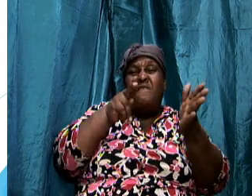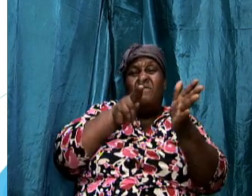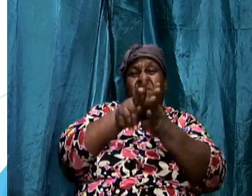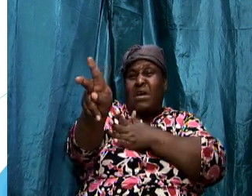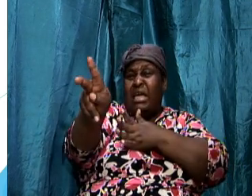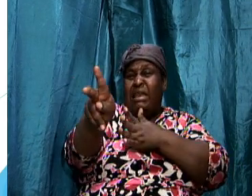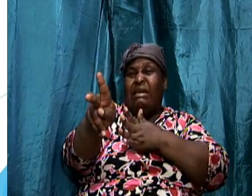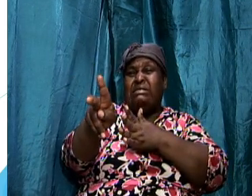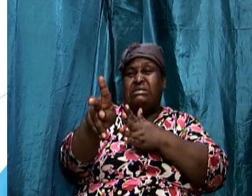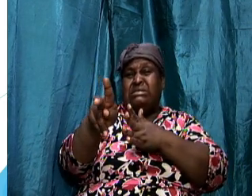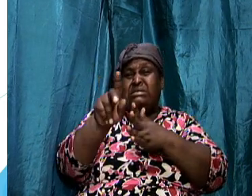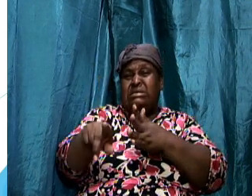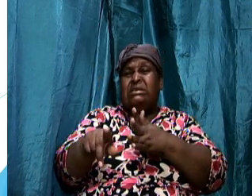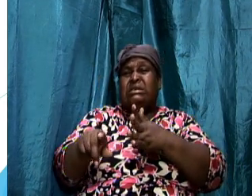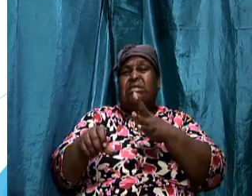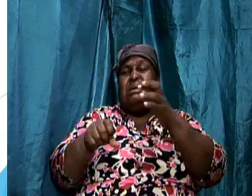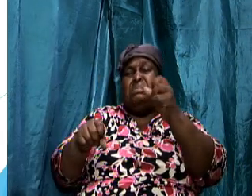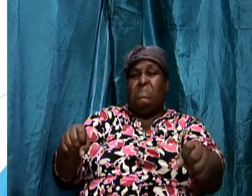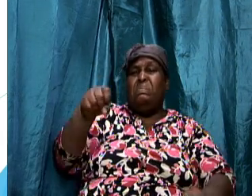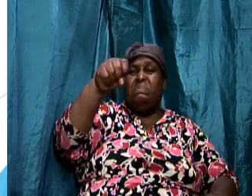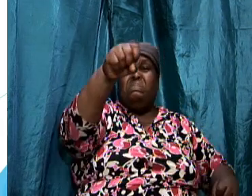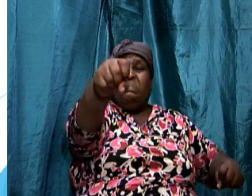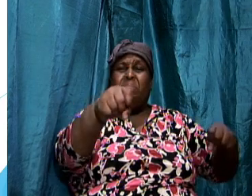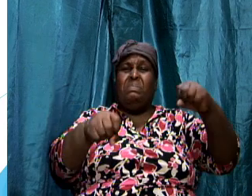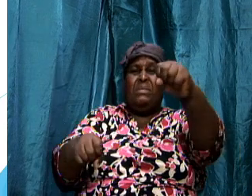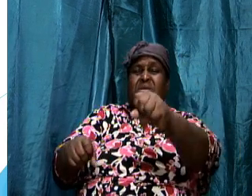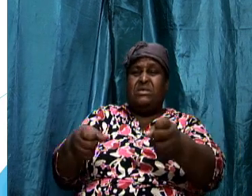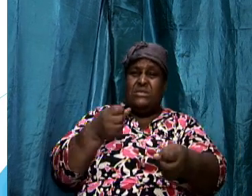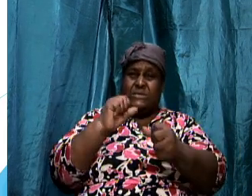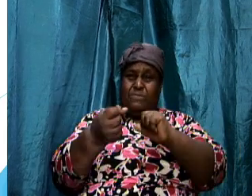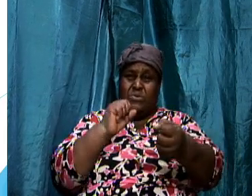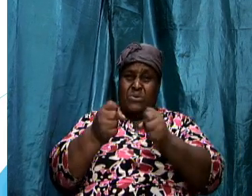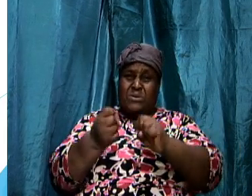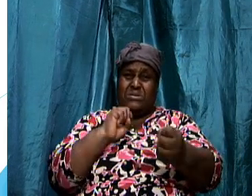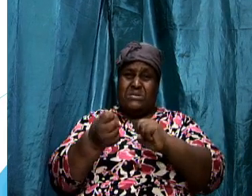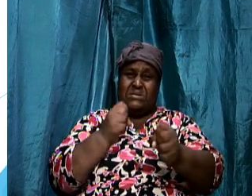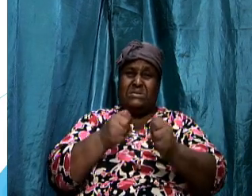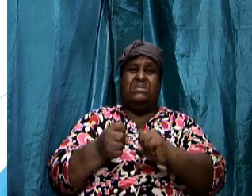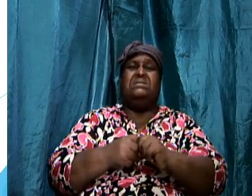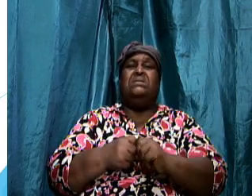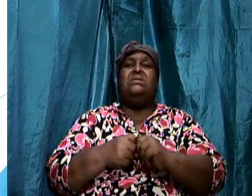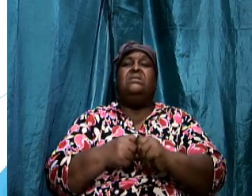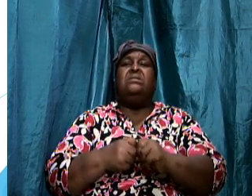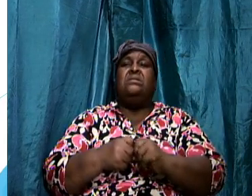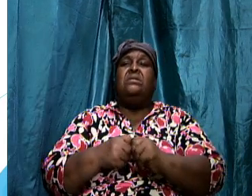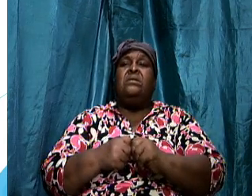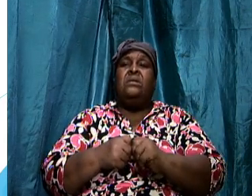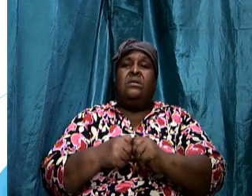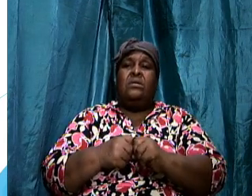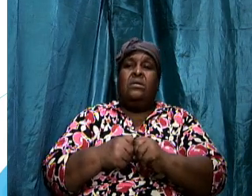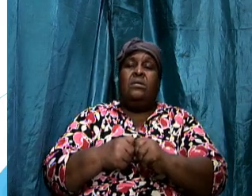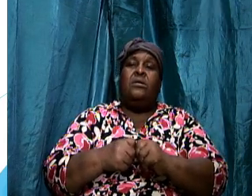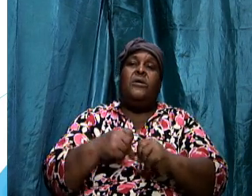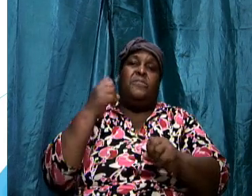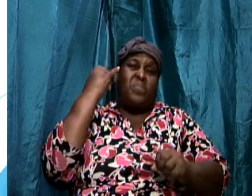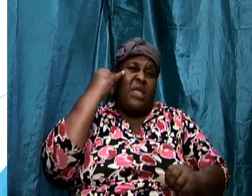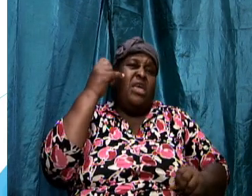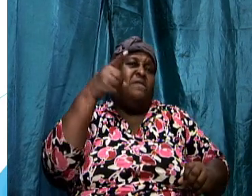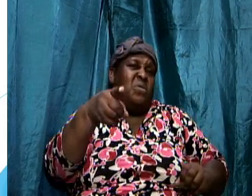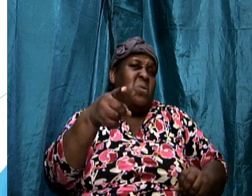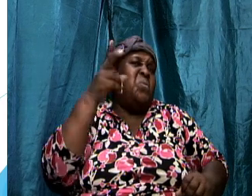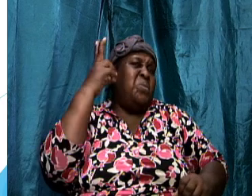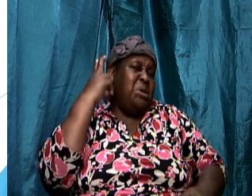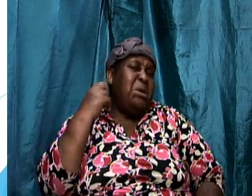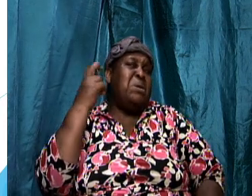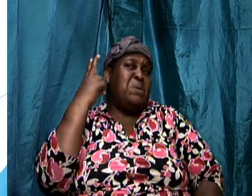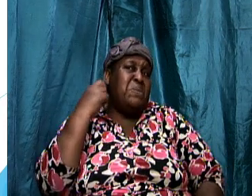was another inscription of the sports in those days goes something like this if you should hear